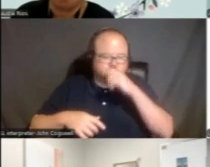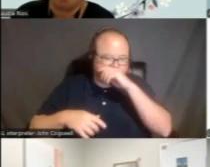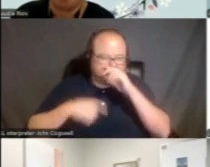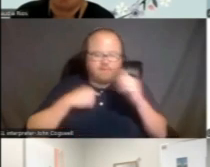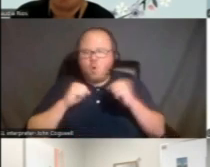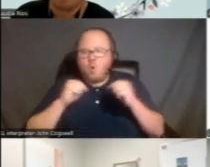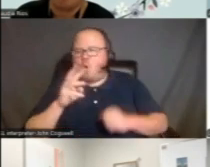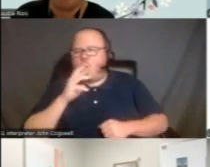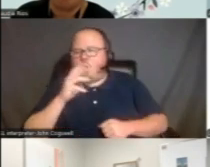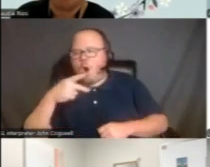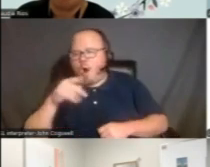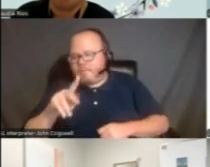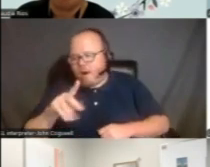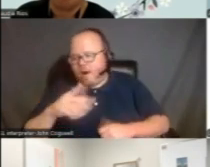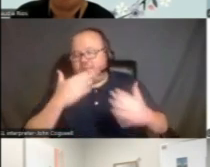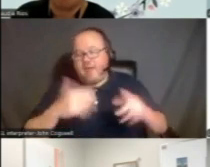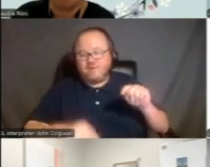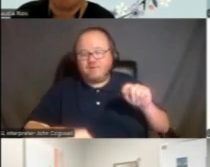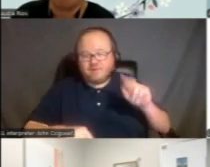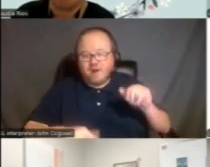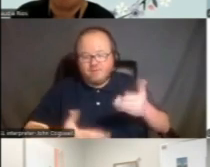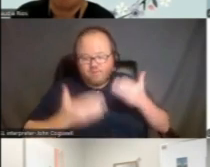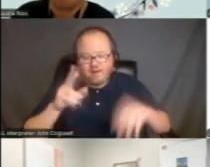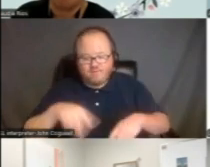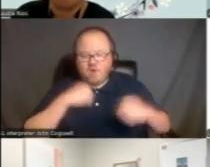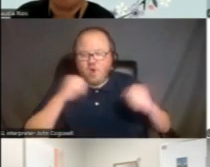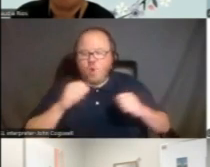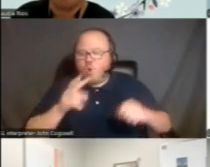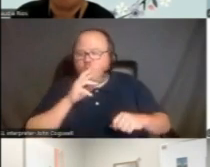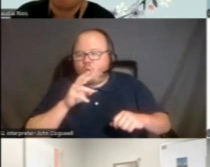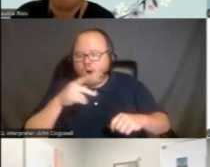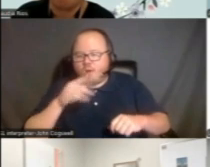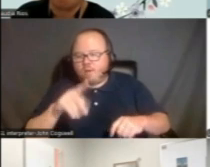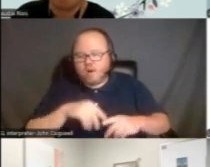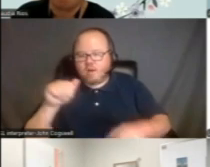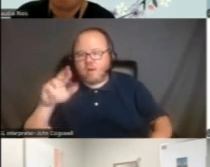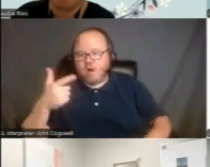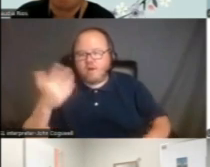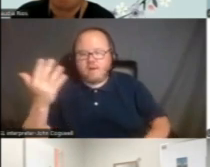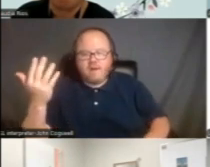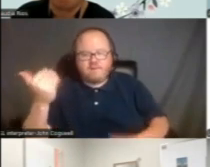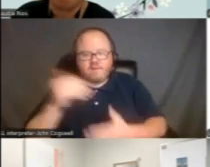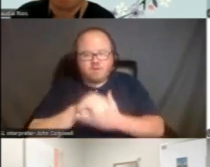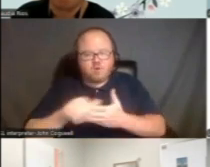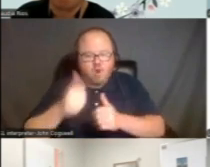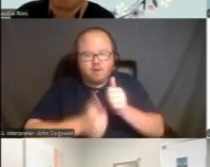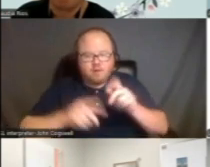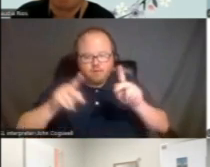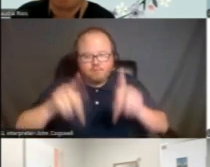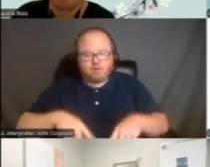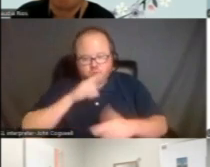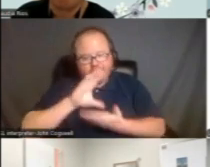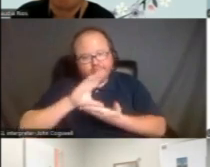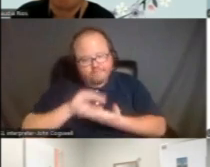up in August. Thank you for, Tana, for, for bringing it up. Cove Water Park in, in August, which is $15 a person, which is a big discount,